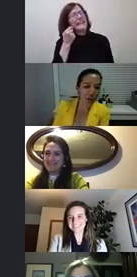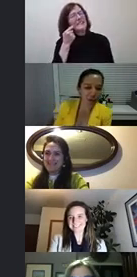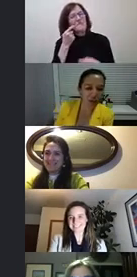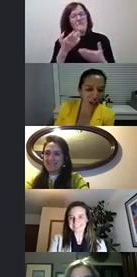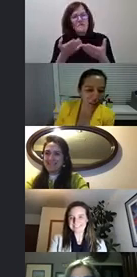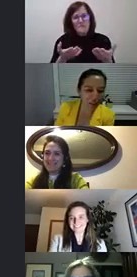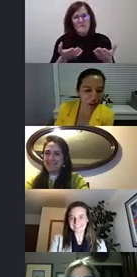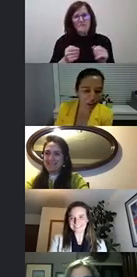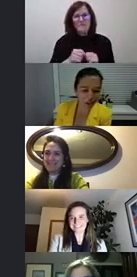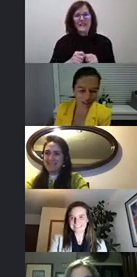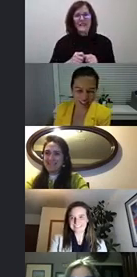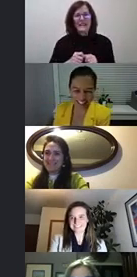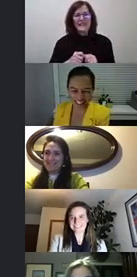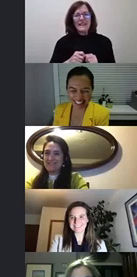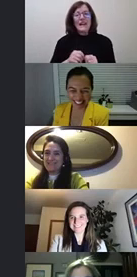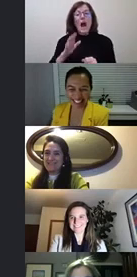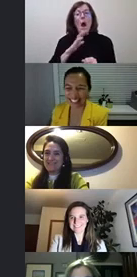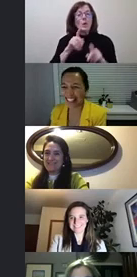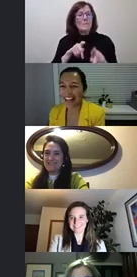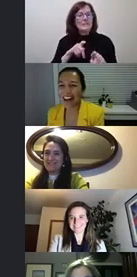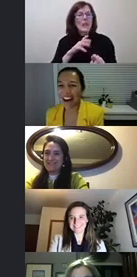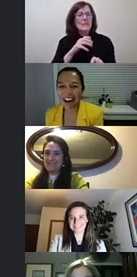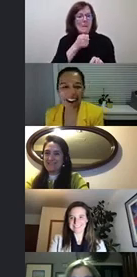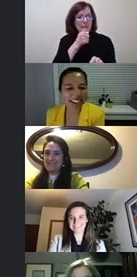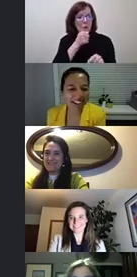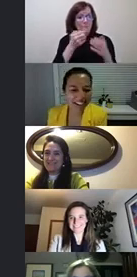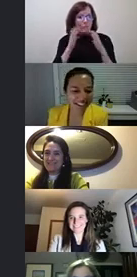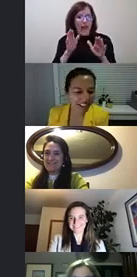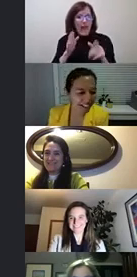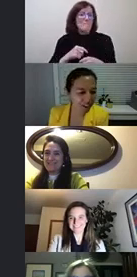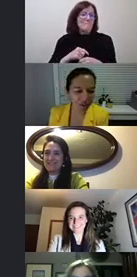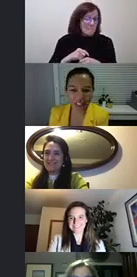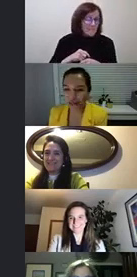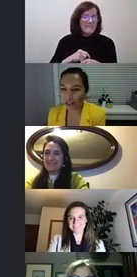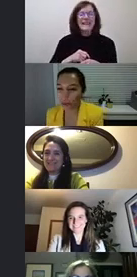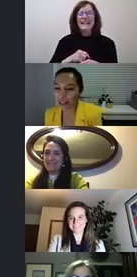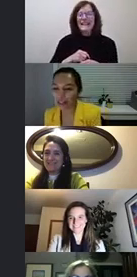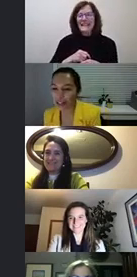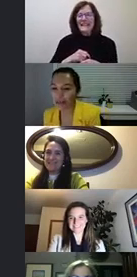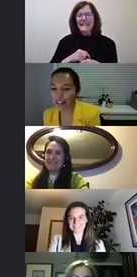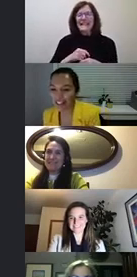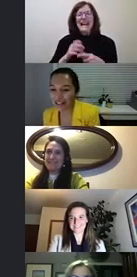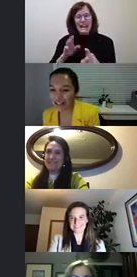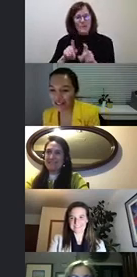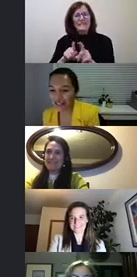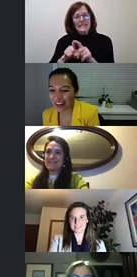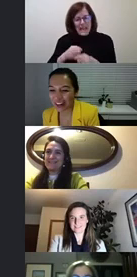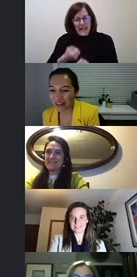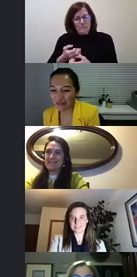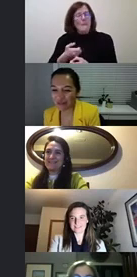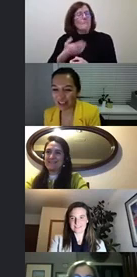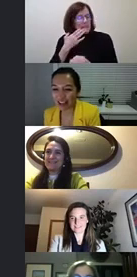part of soon we have someone with their mic on uh and I can't see because there are too many screens so that's good so